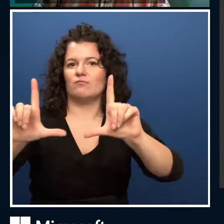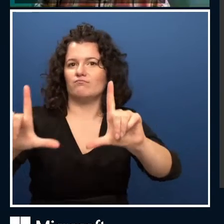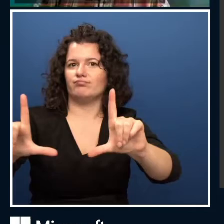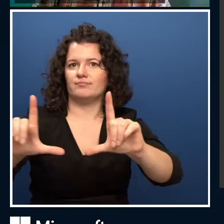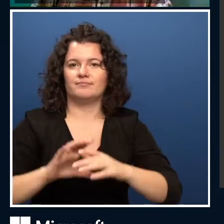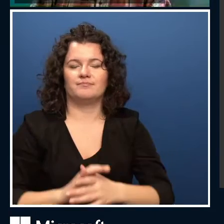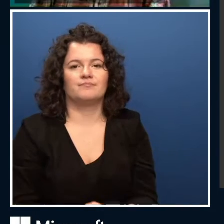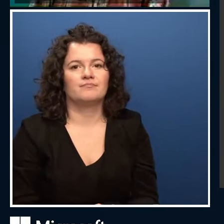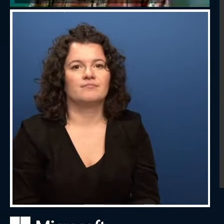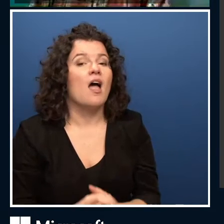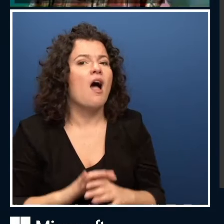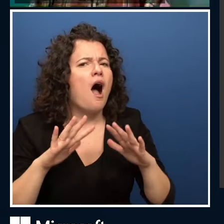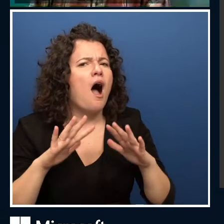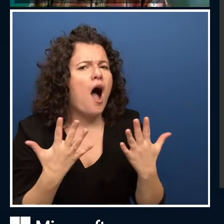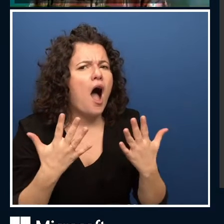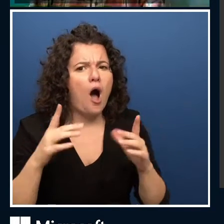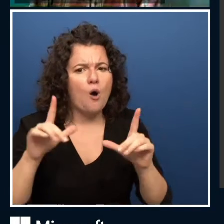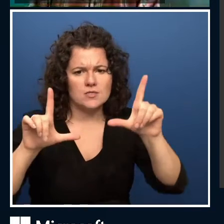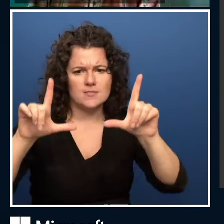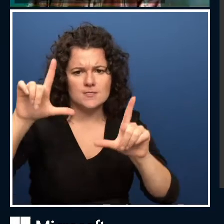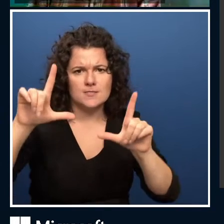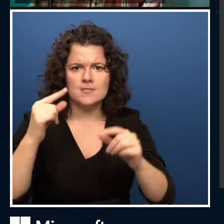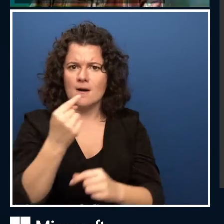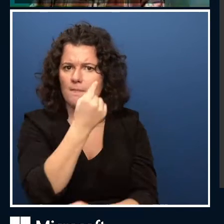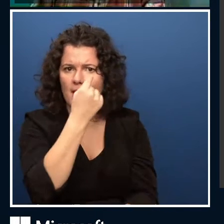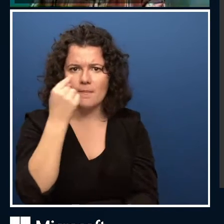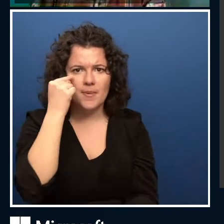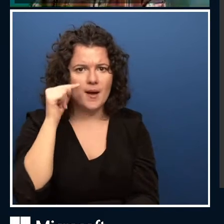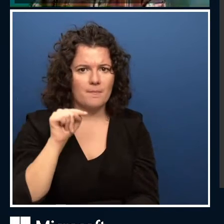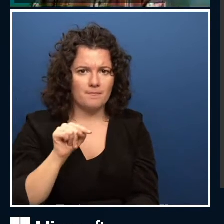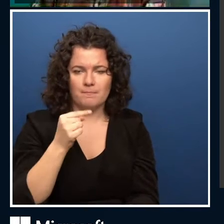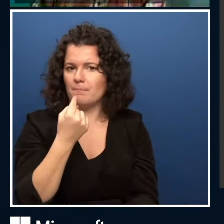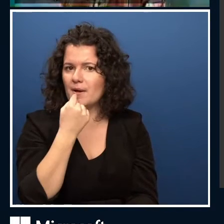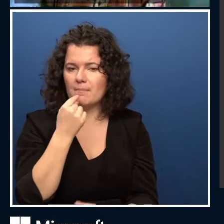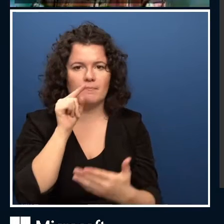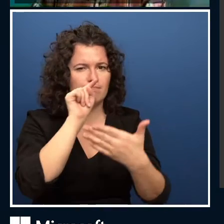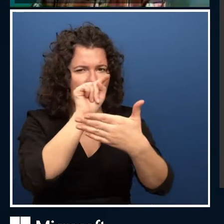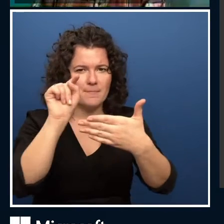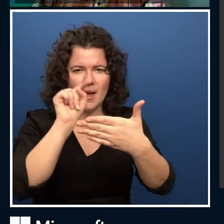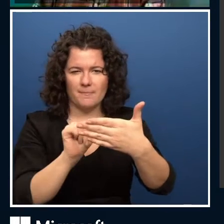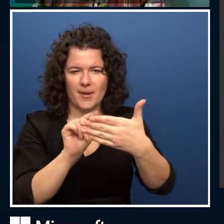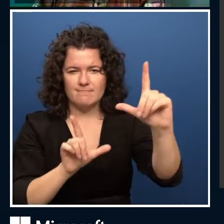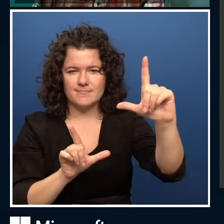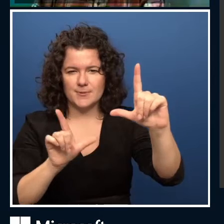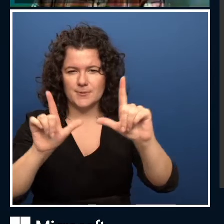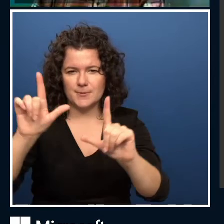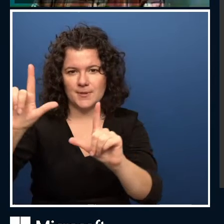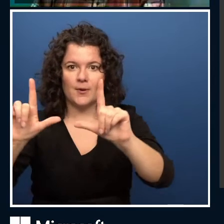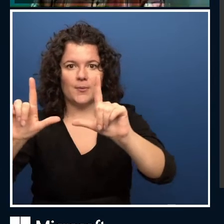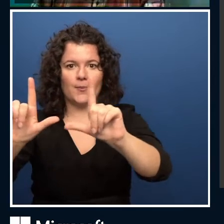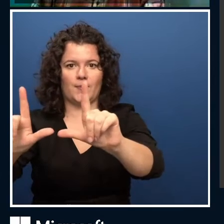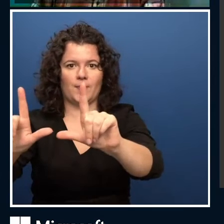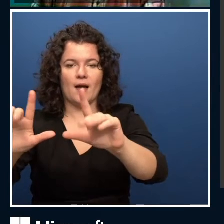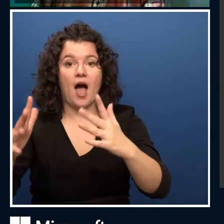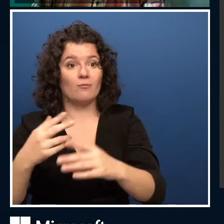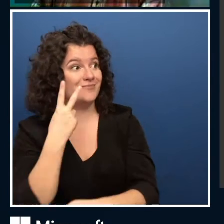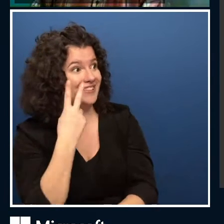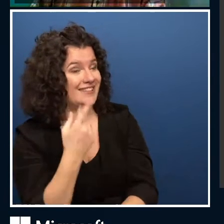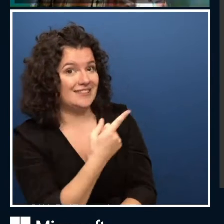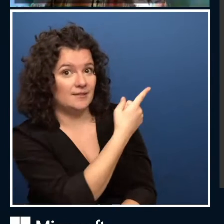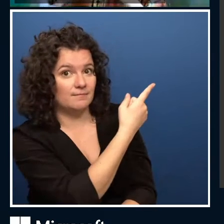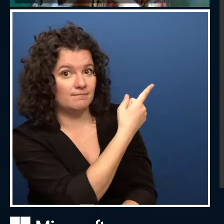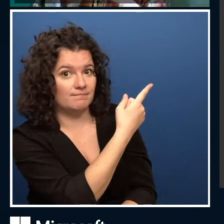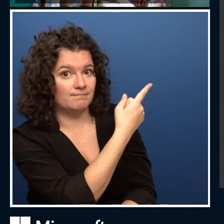code that I put on the GitHub. You can go there yourself and run this code later on after the conference. Actually,